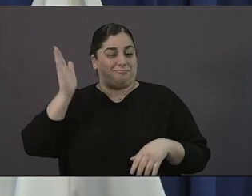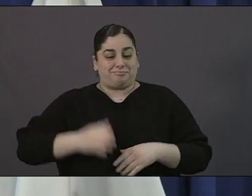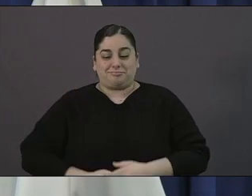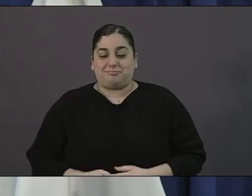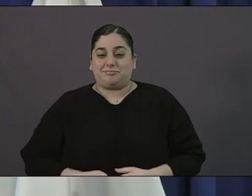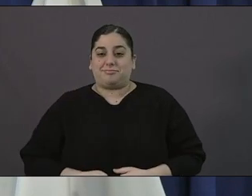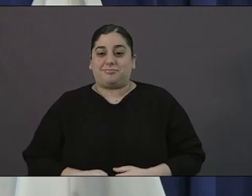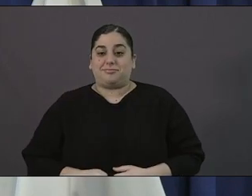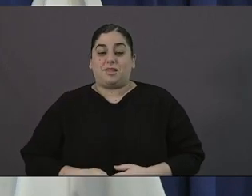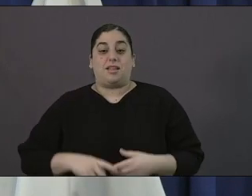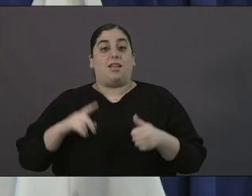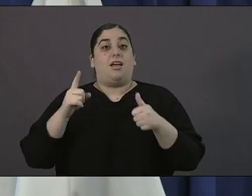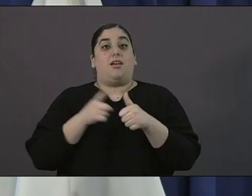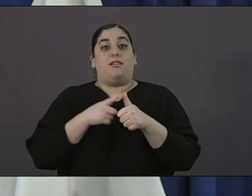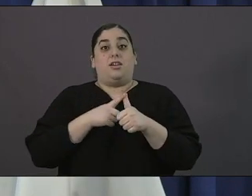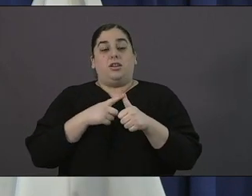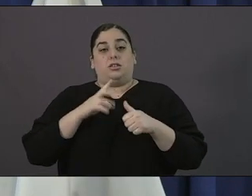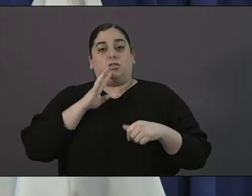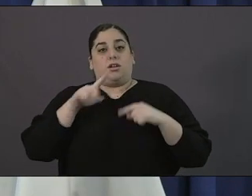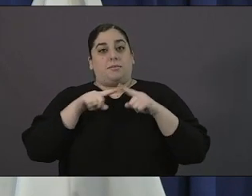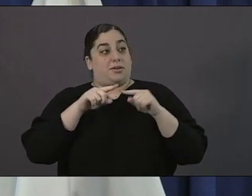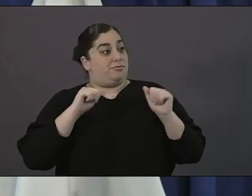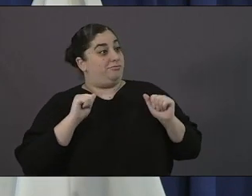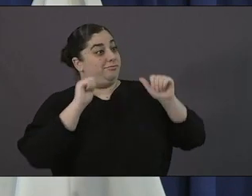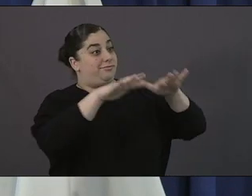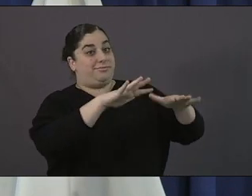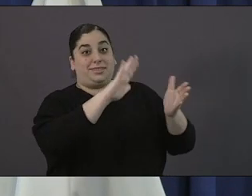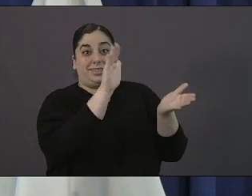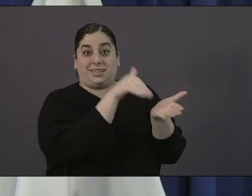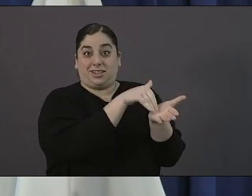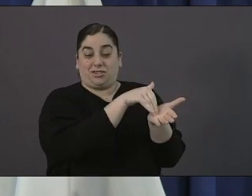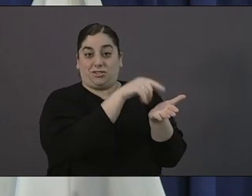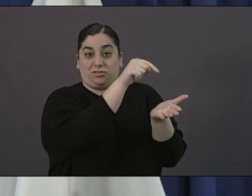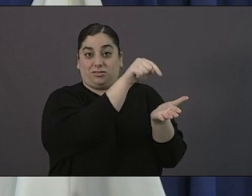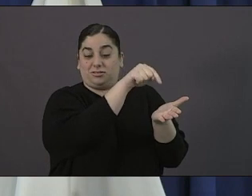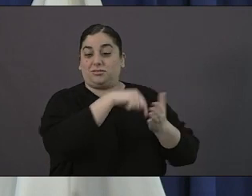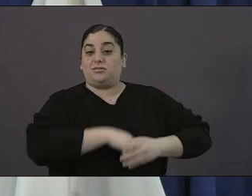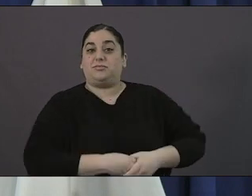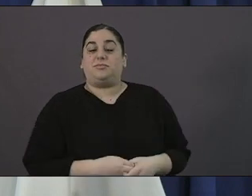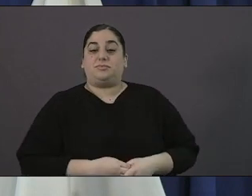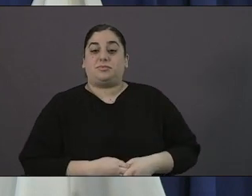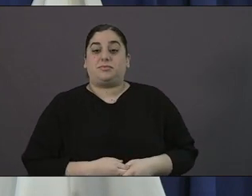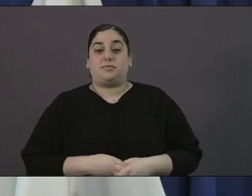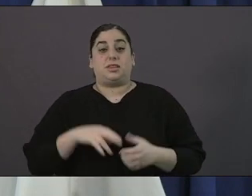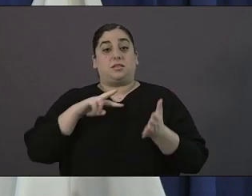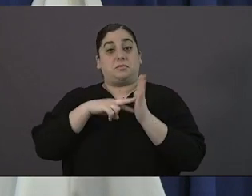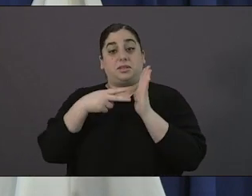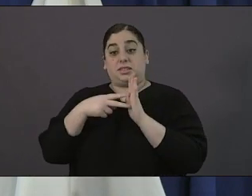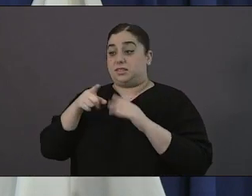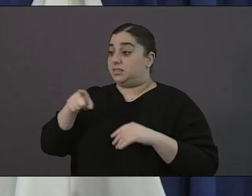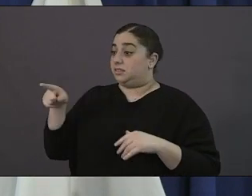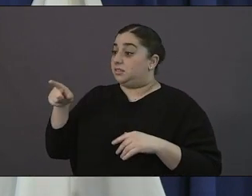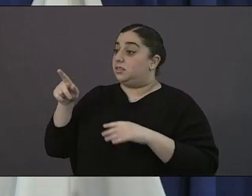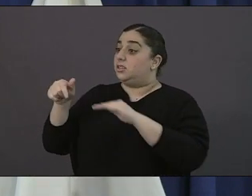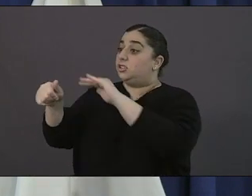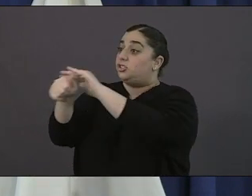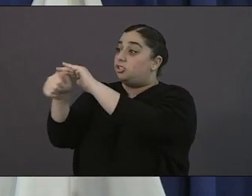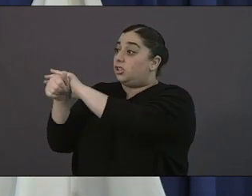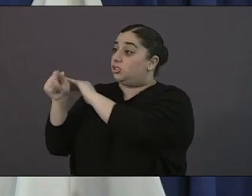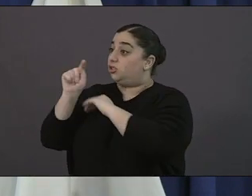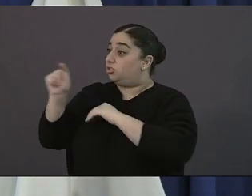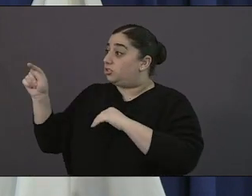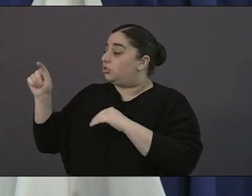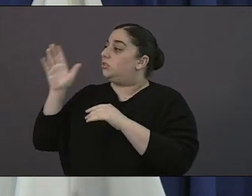our first phase of operation shelter to home which was moving folks from our shelters into the convention center